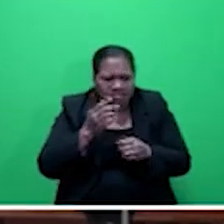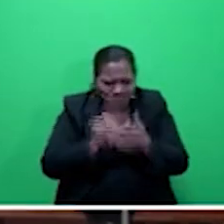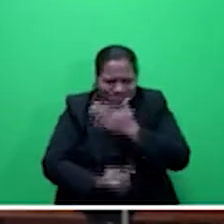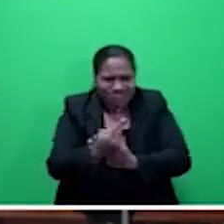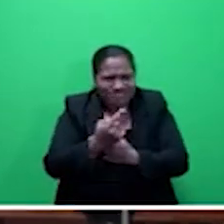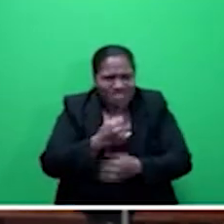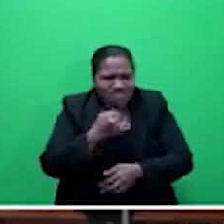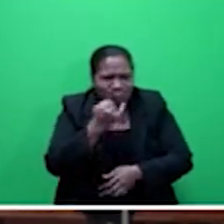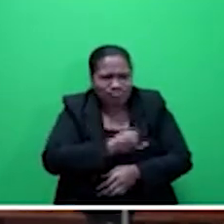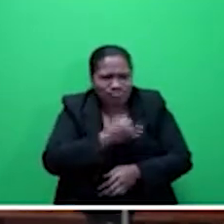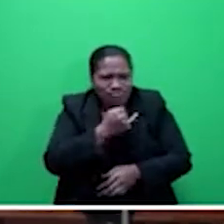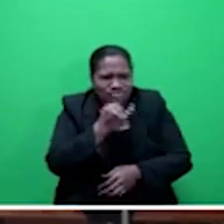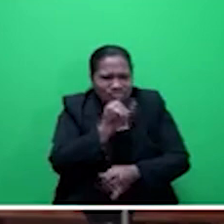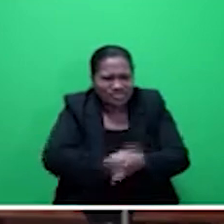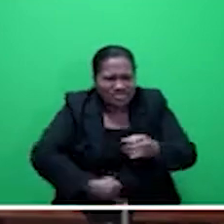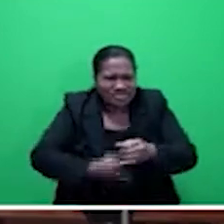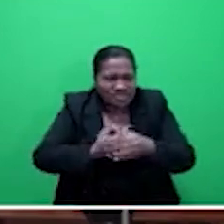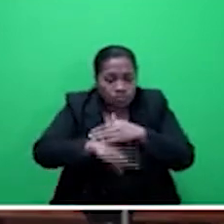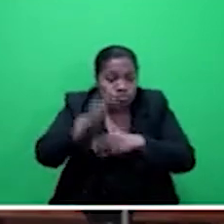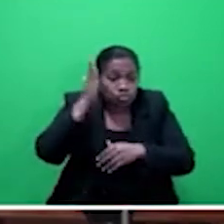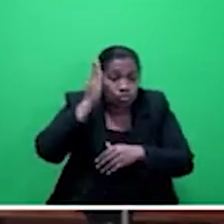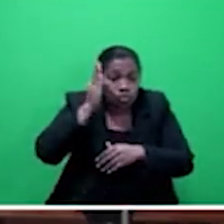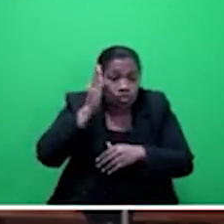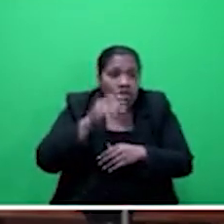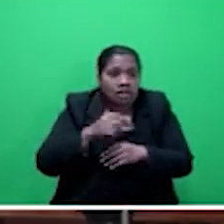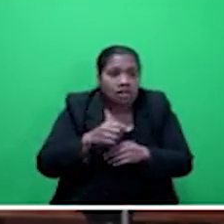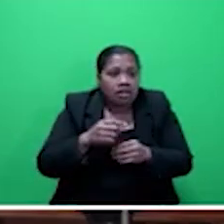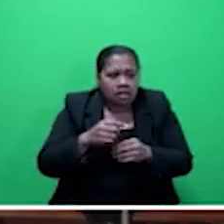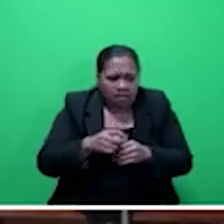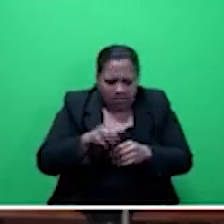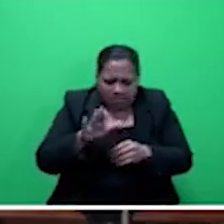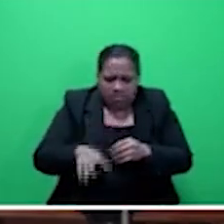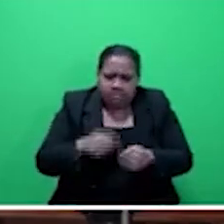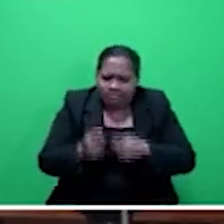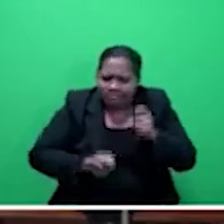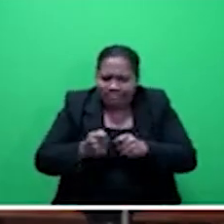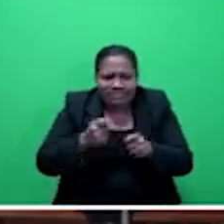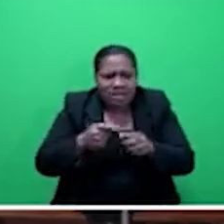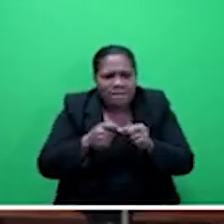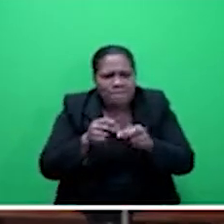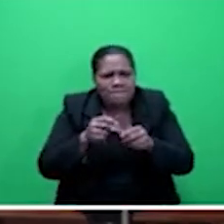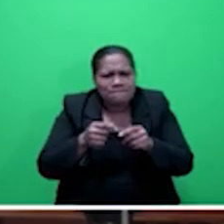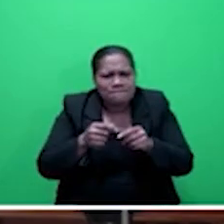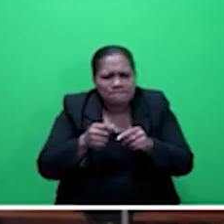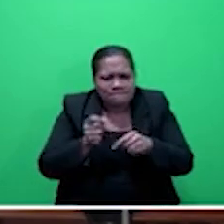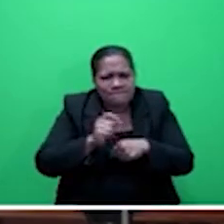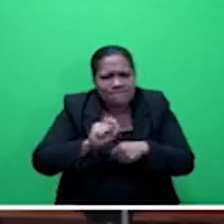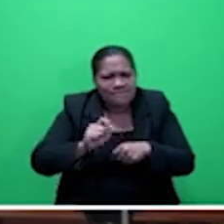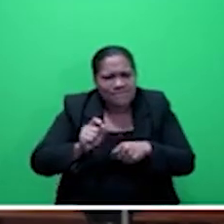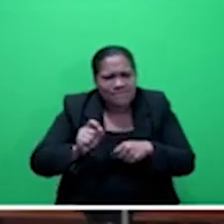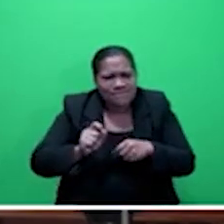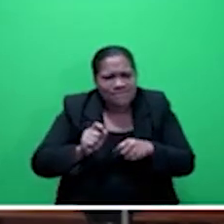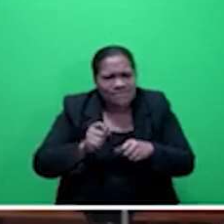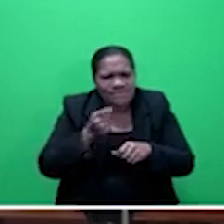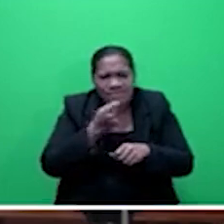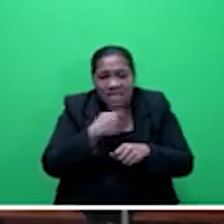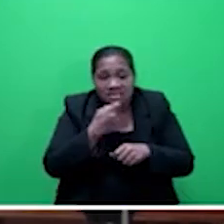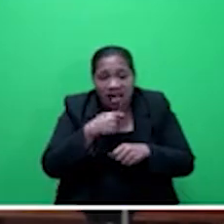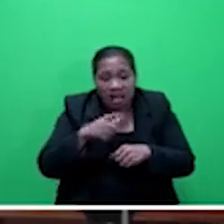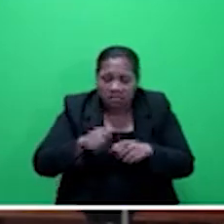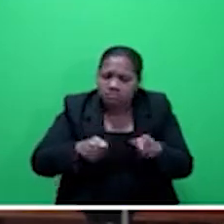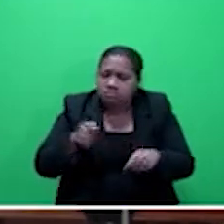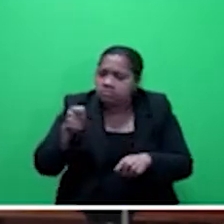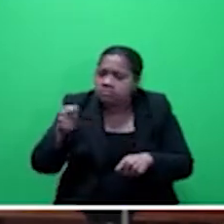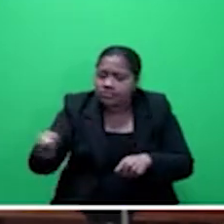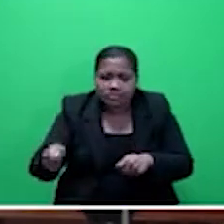for example, if you have a child, maybe running around with a pencil and pokes the other child's eye, and they lost and they lose their eye. And it's actually happened. Now,